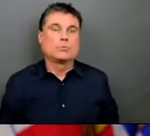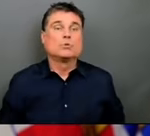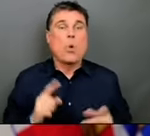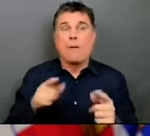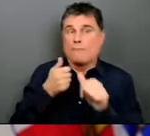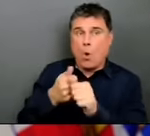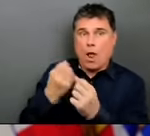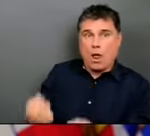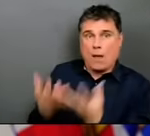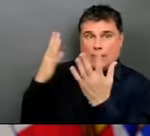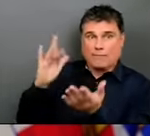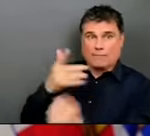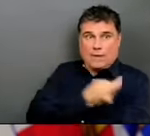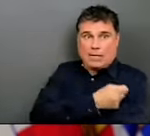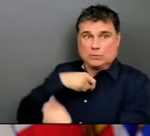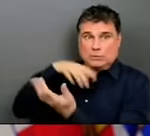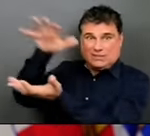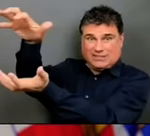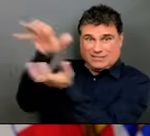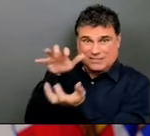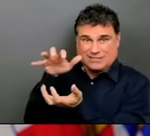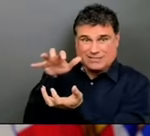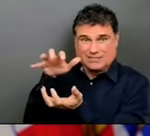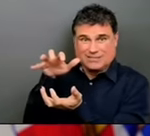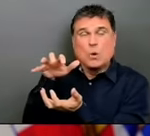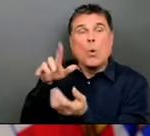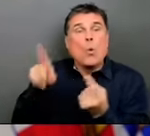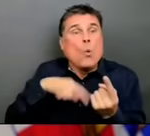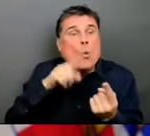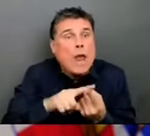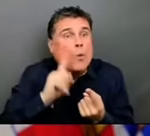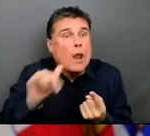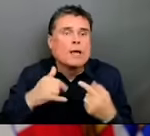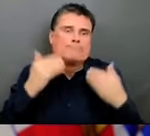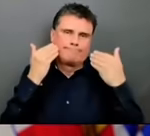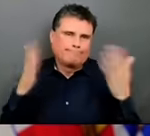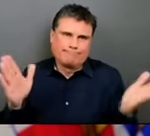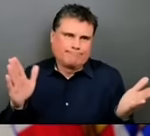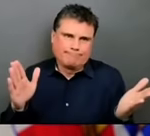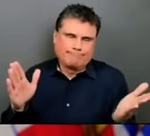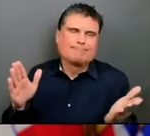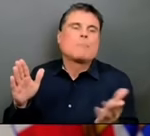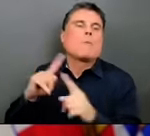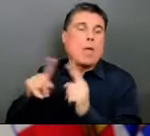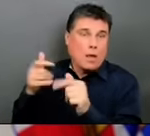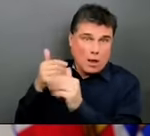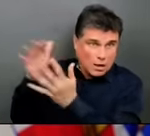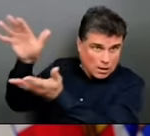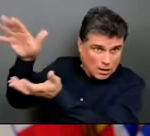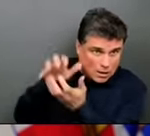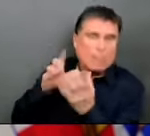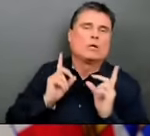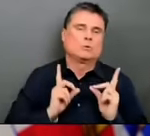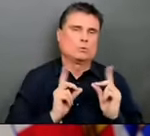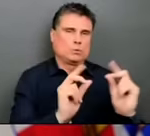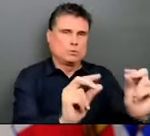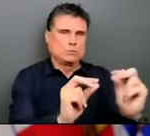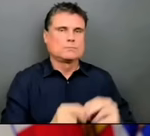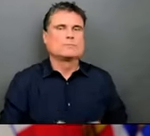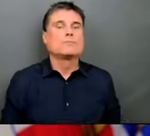and right now we don't have a timeline on that. We're still getting information from the National